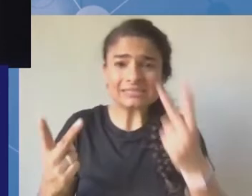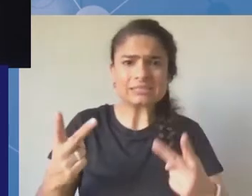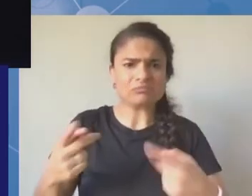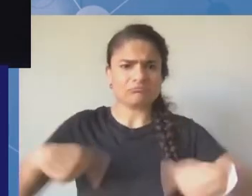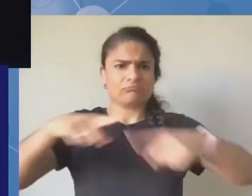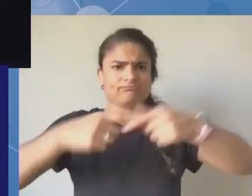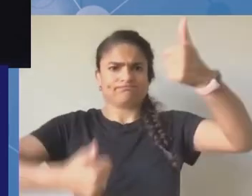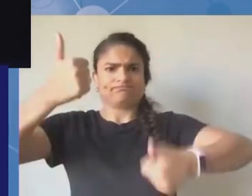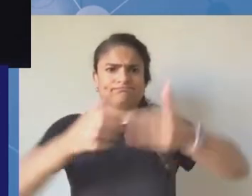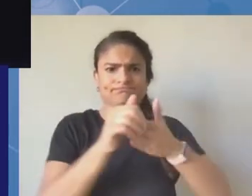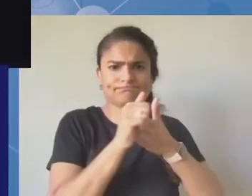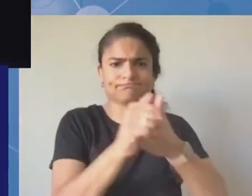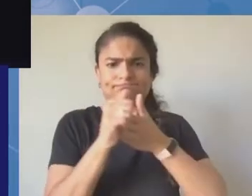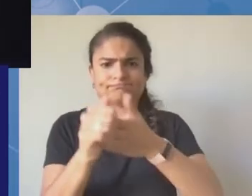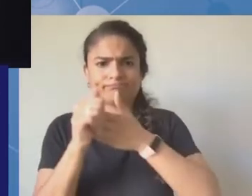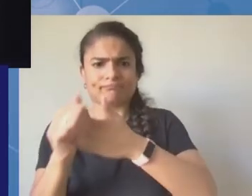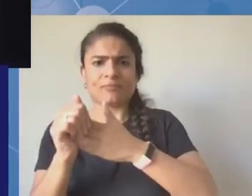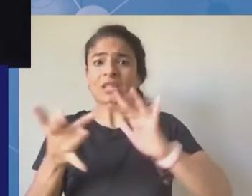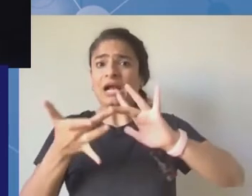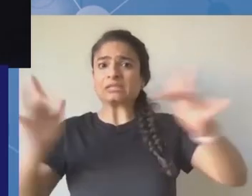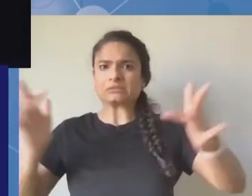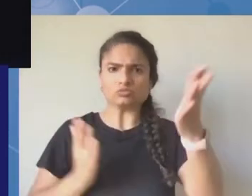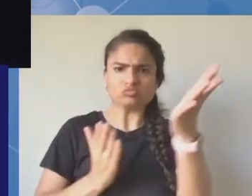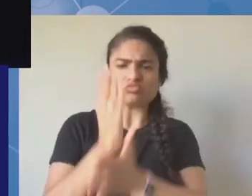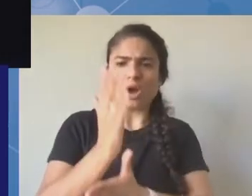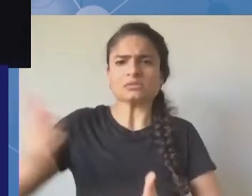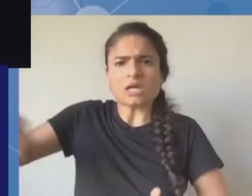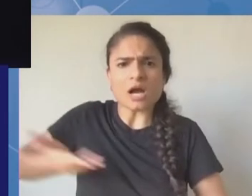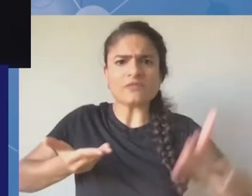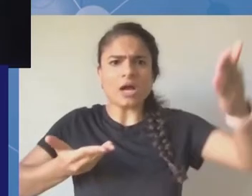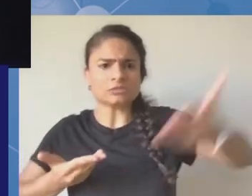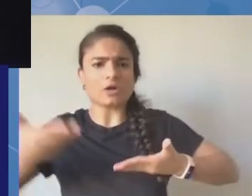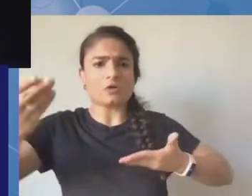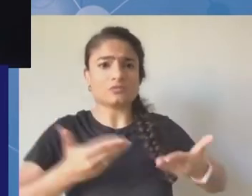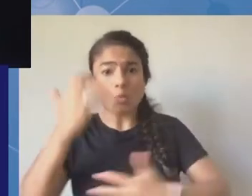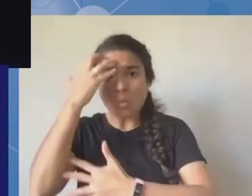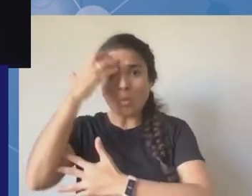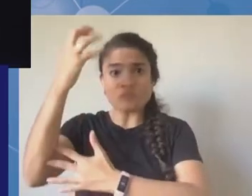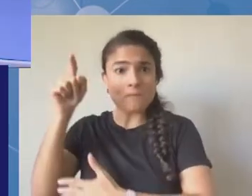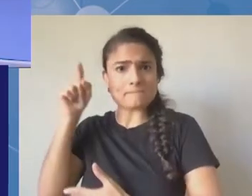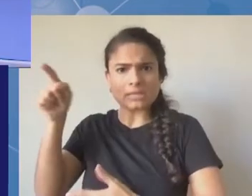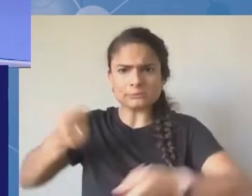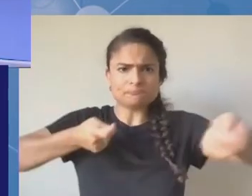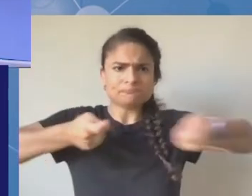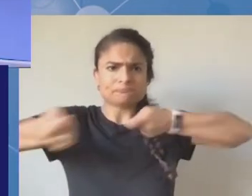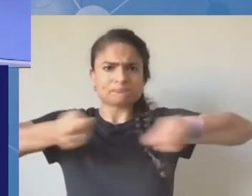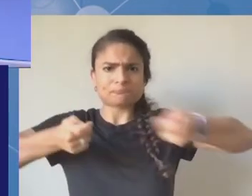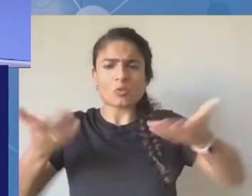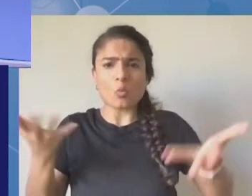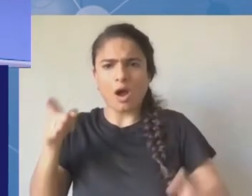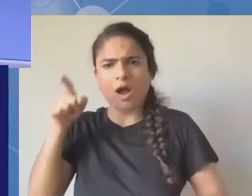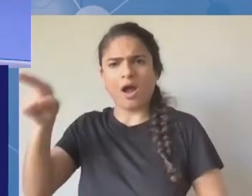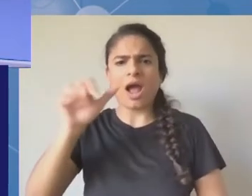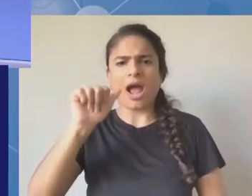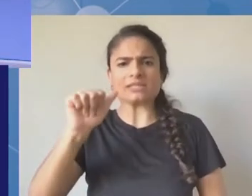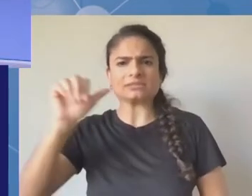to reach consensus and reality-based solutions. I believe I'll yield my time there with seven seconds left, but if anyone wants to continue the doctor's